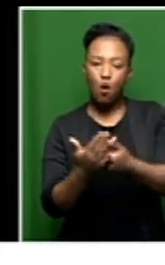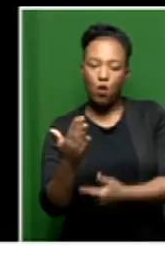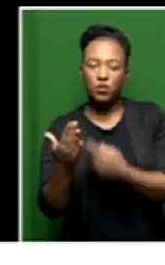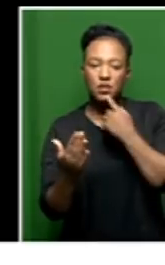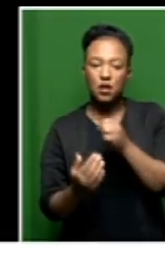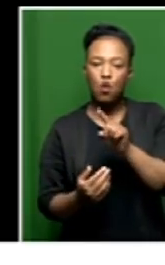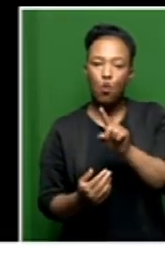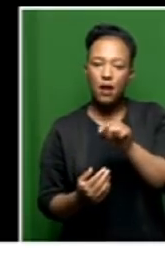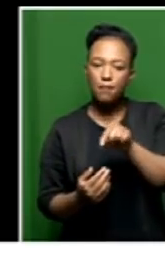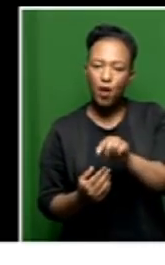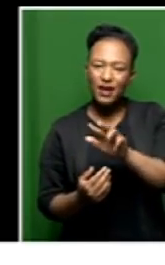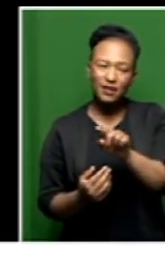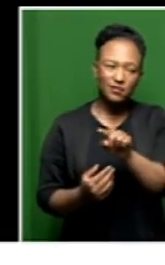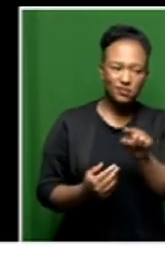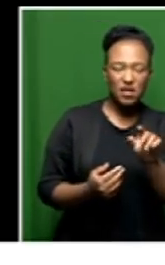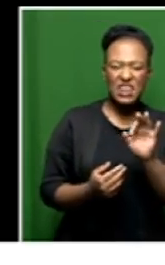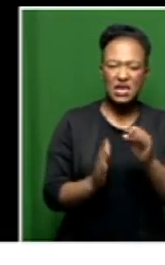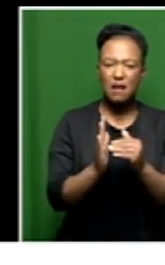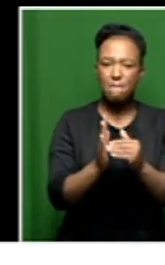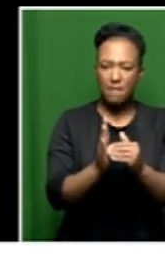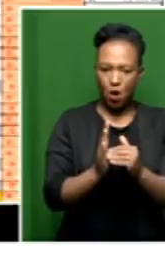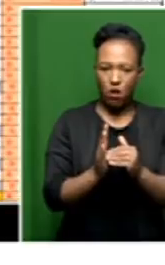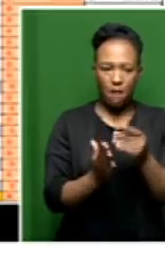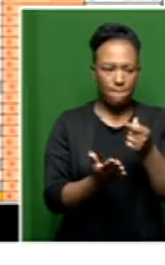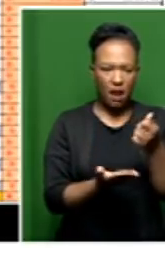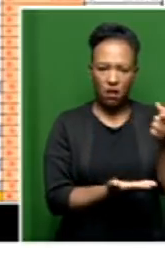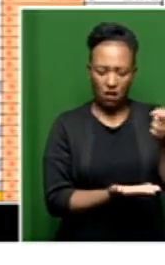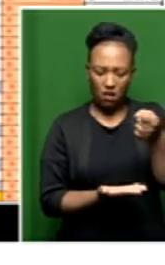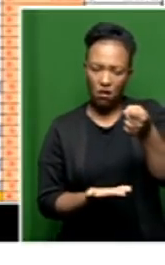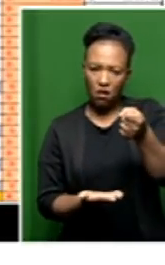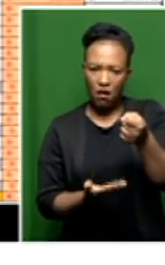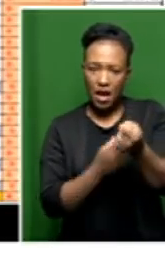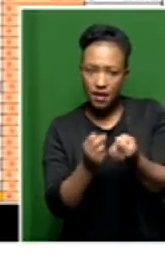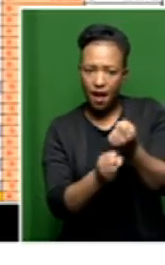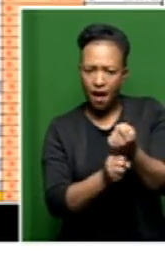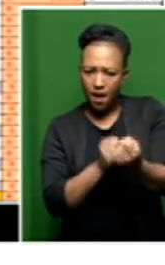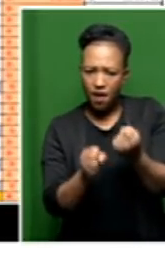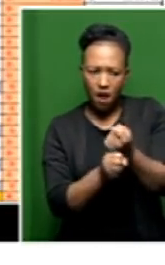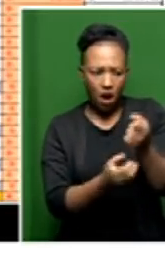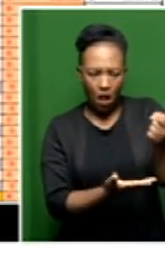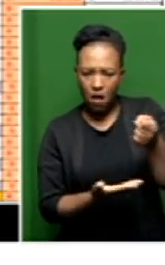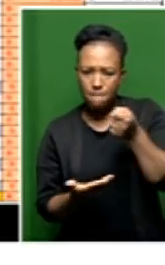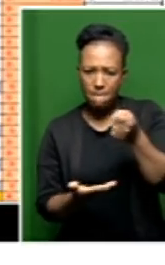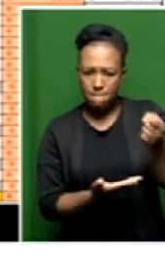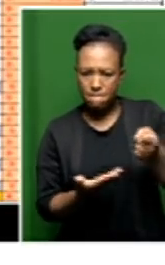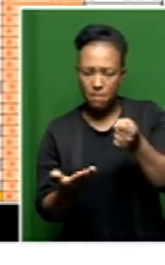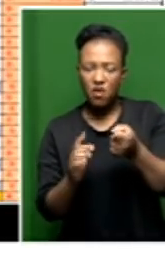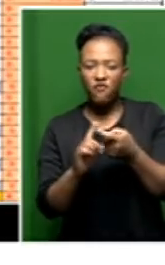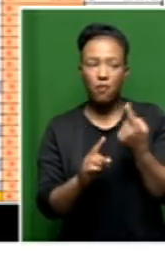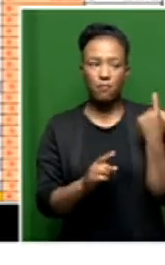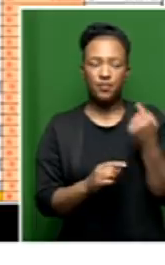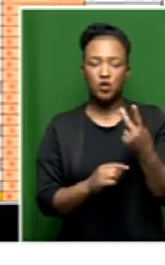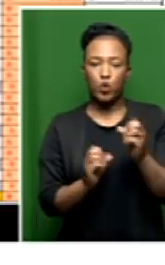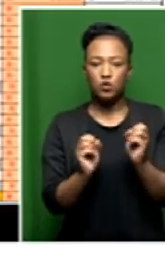million rands to 3 million rands is allocated to the facility on annual basis since its inception in 2012